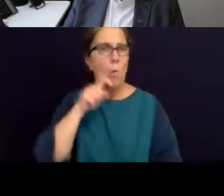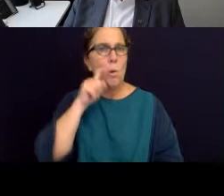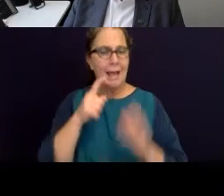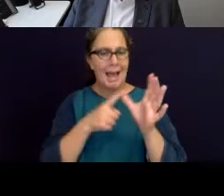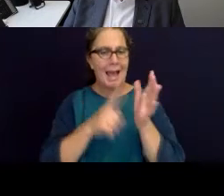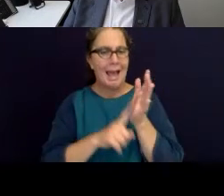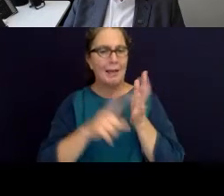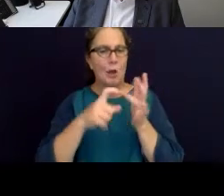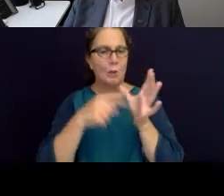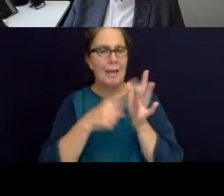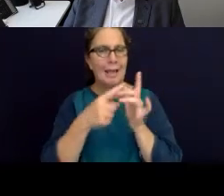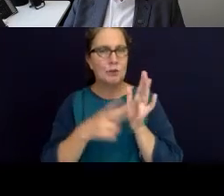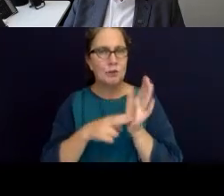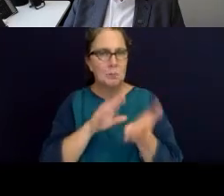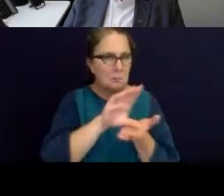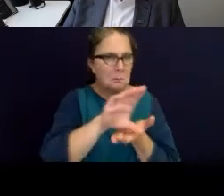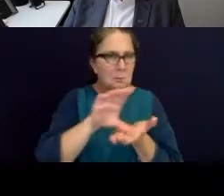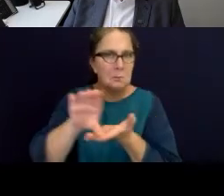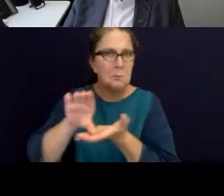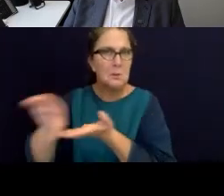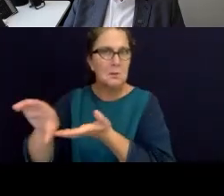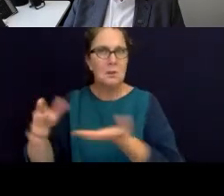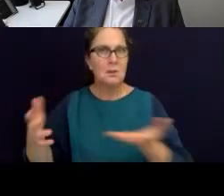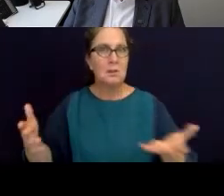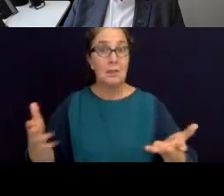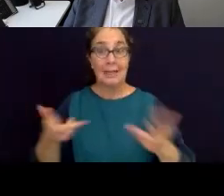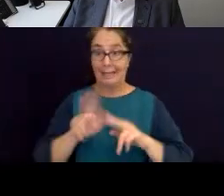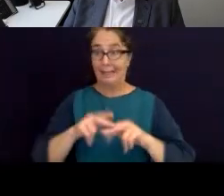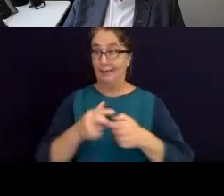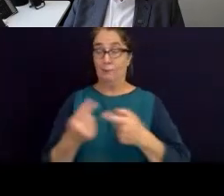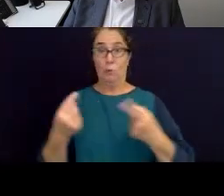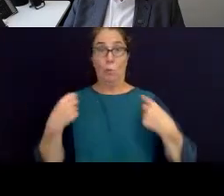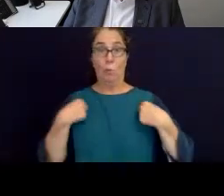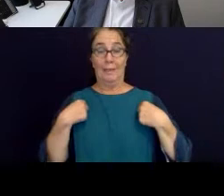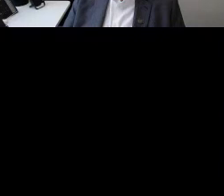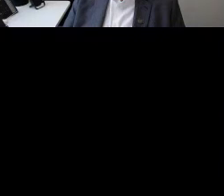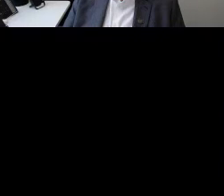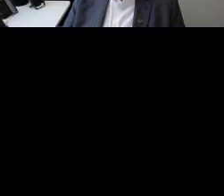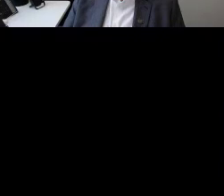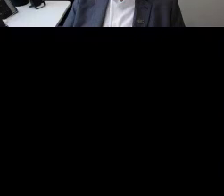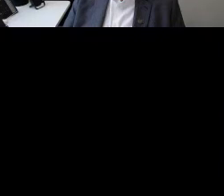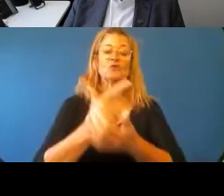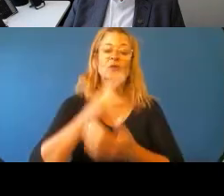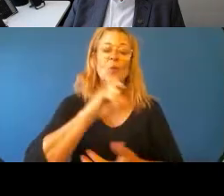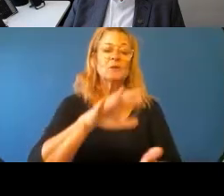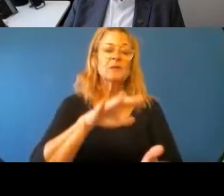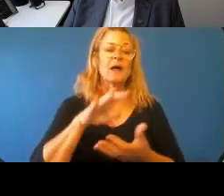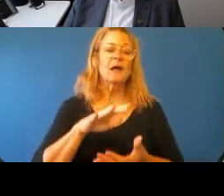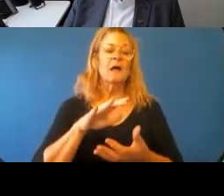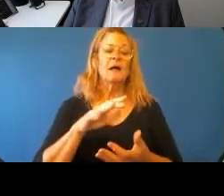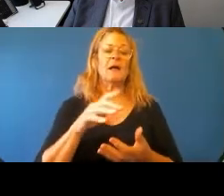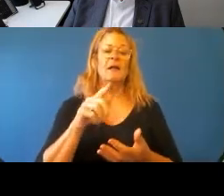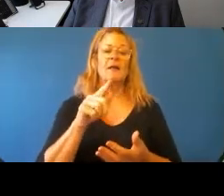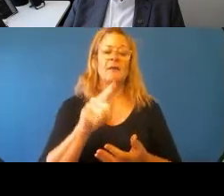and recognising that if we are in an over allocated situation, as we are, say, for most of the Murray-Darling Basin,